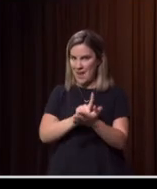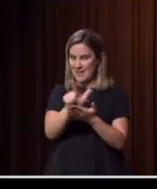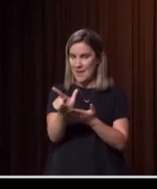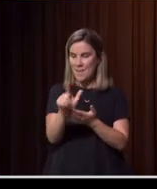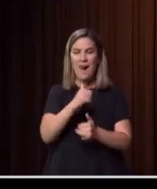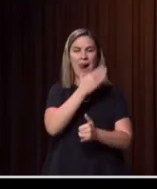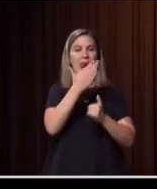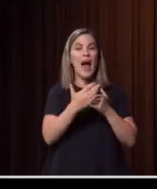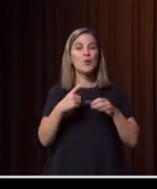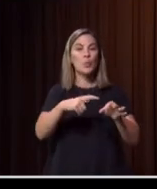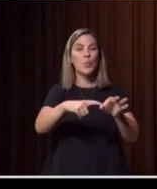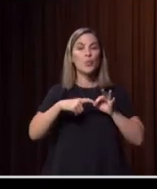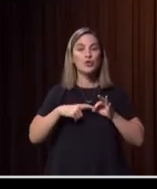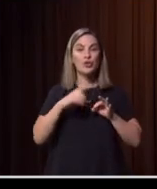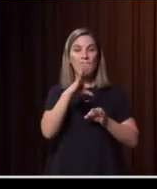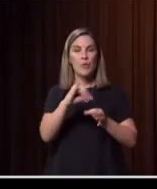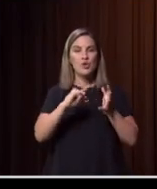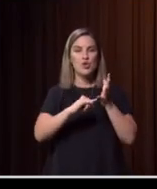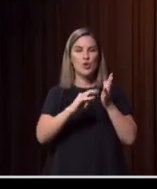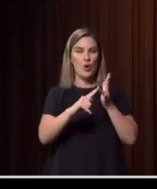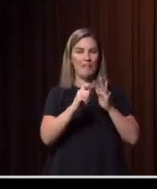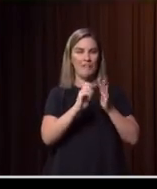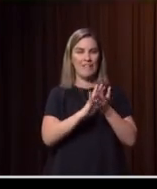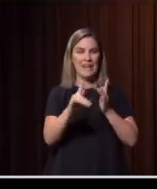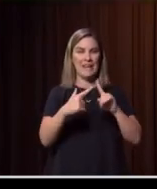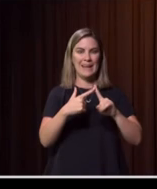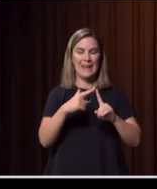question for the evening, it's from Sophie Travers in Melbourne.